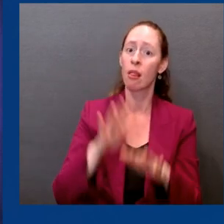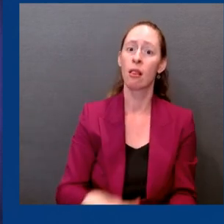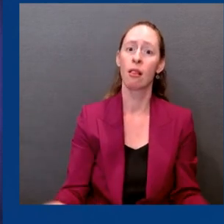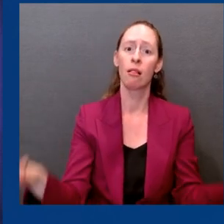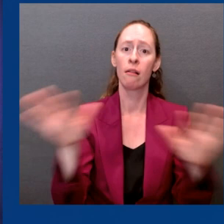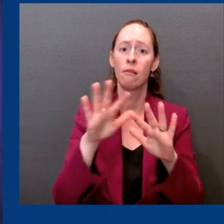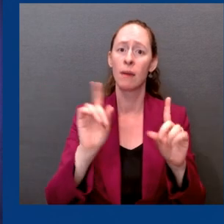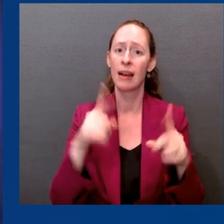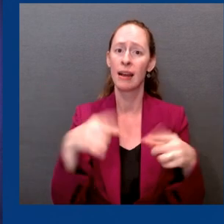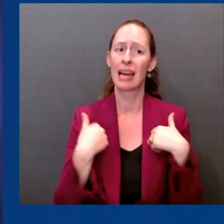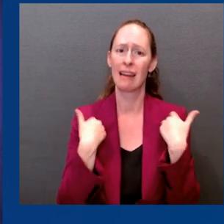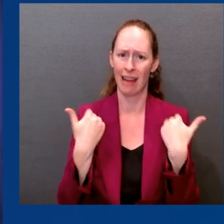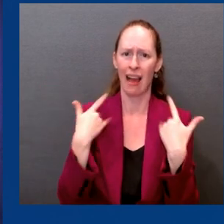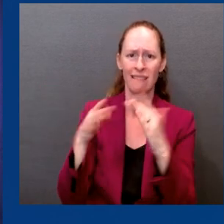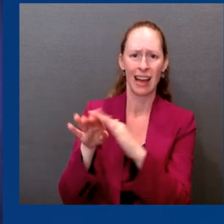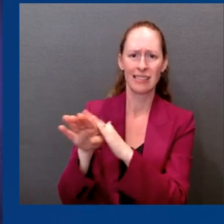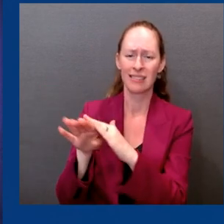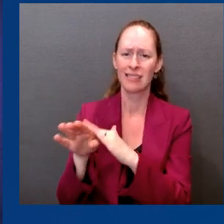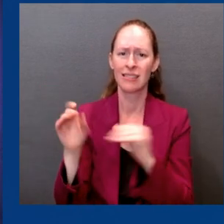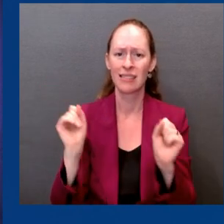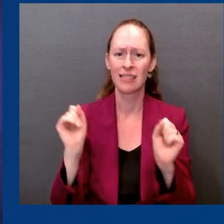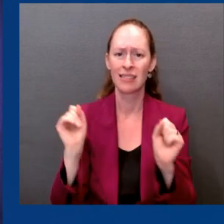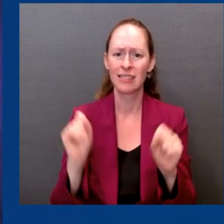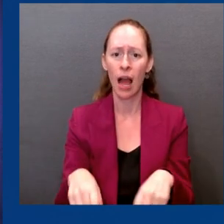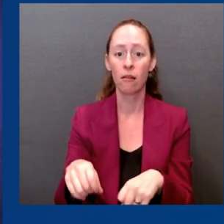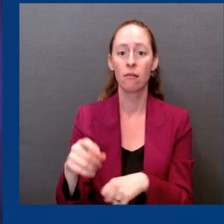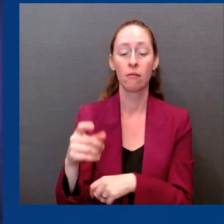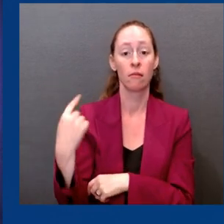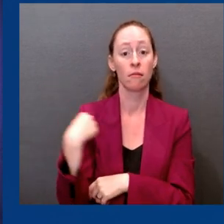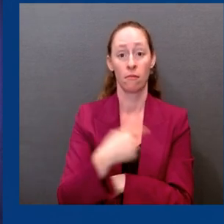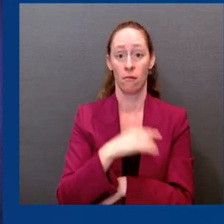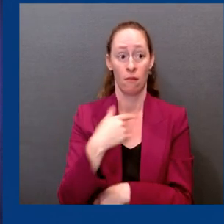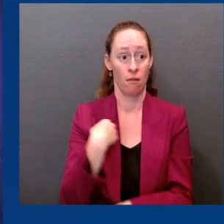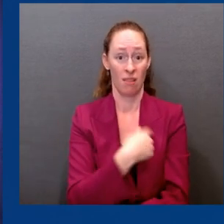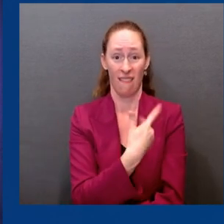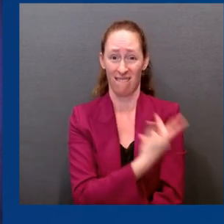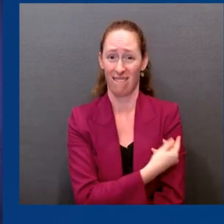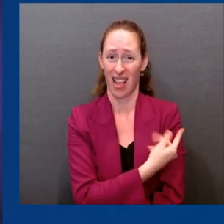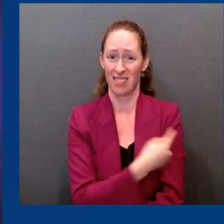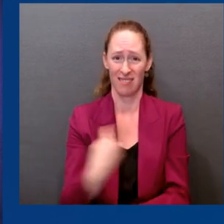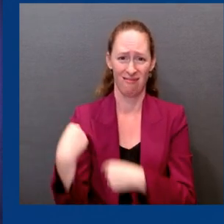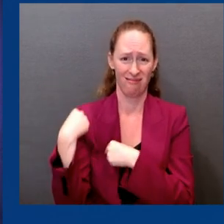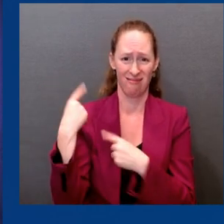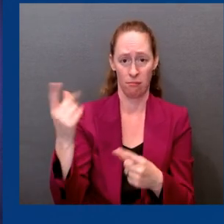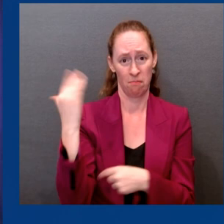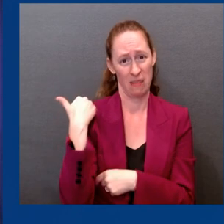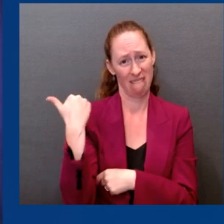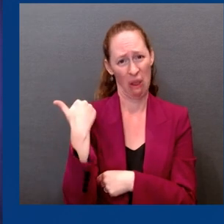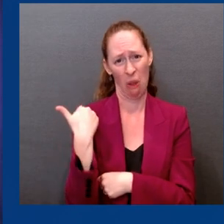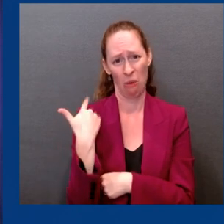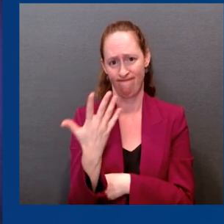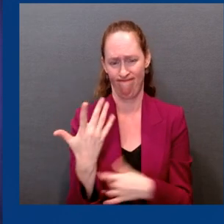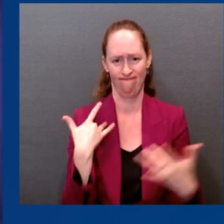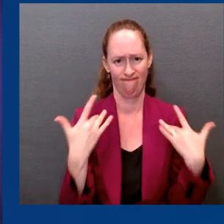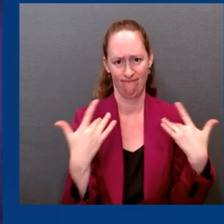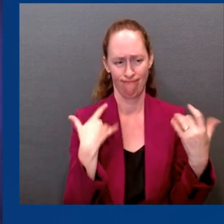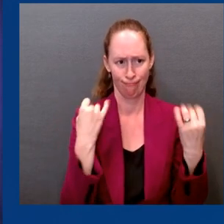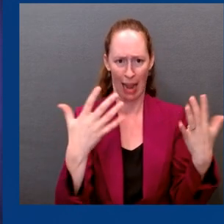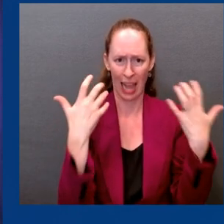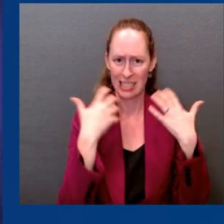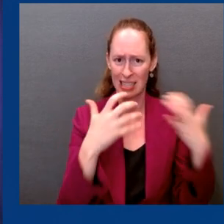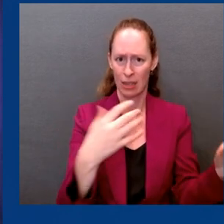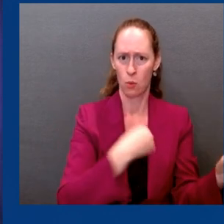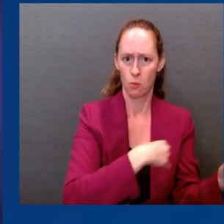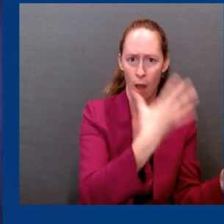have closed the gap based on race and ethnicity. And that has been proactive work by this administration and through your leadership. I just want to say, Mr. Secretary, thank you